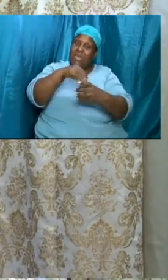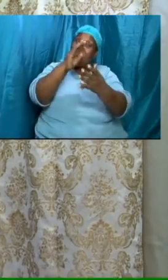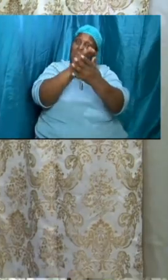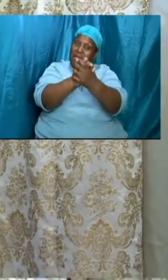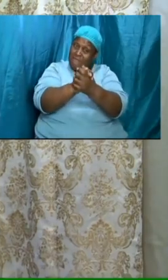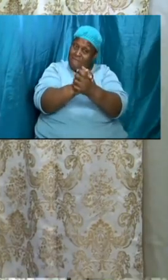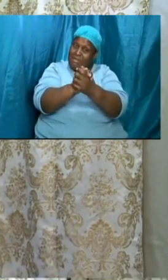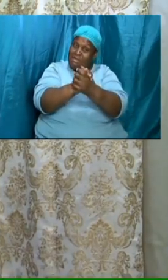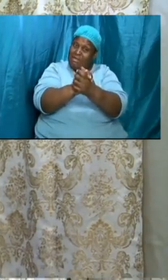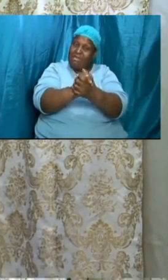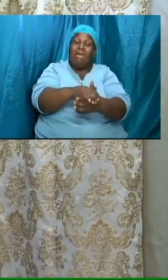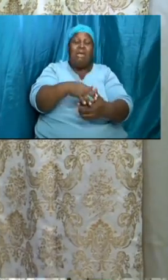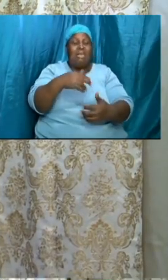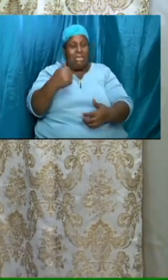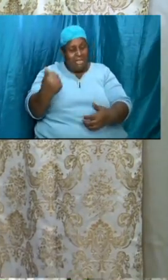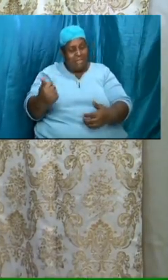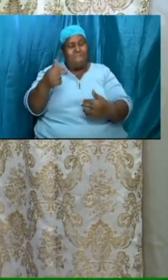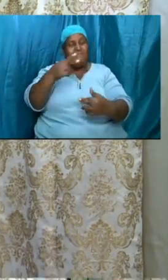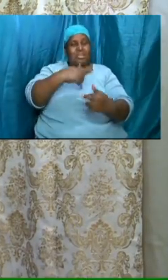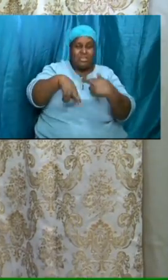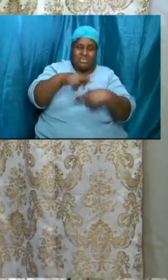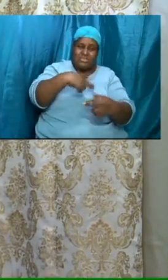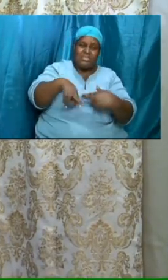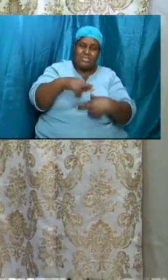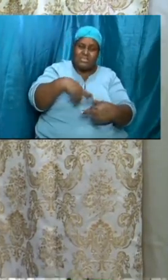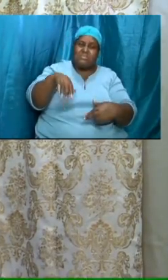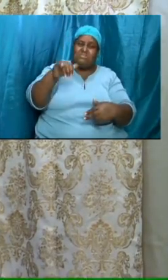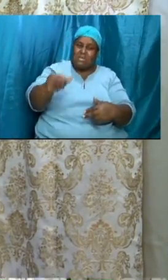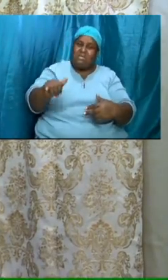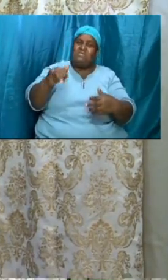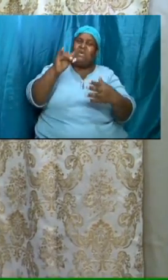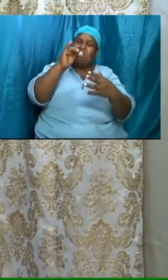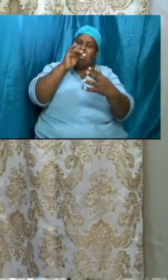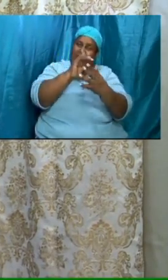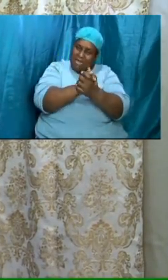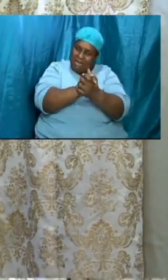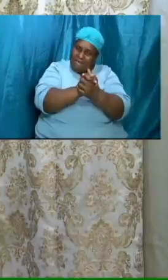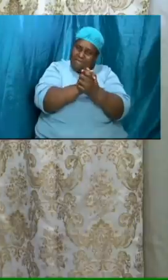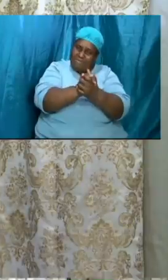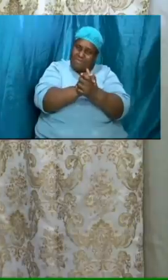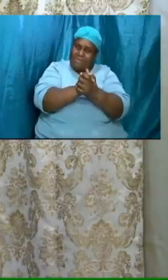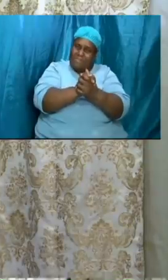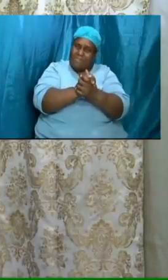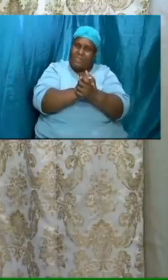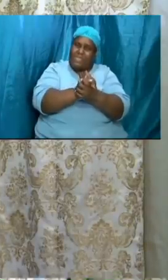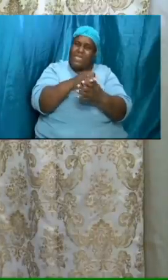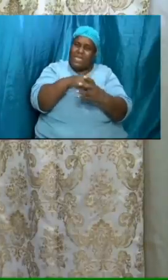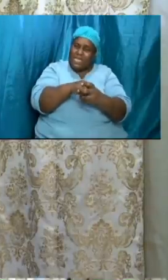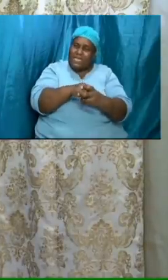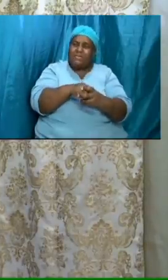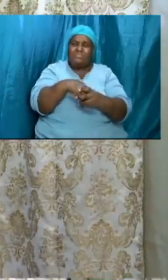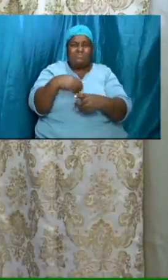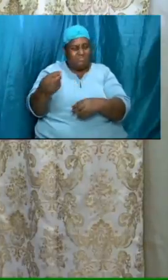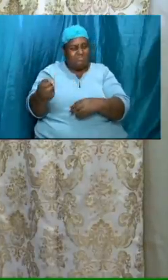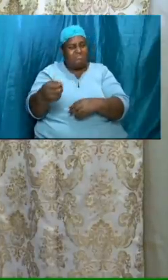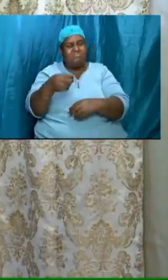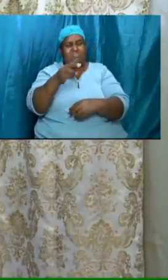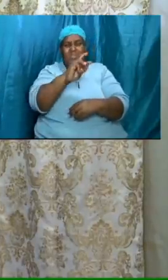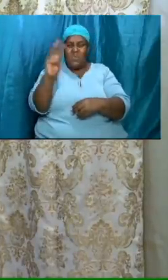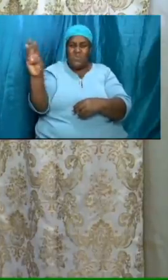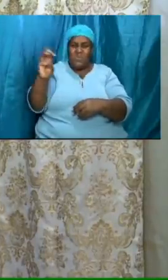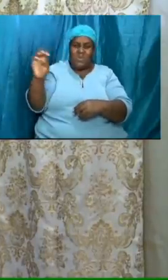has its consummation in marriage in our regular western custom we go through